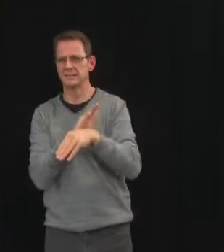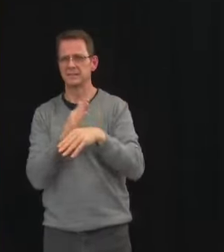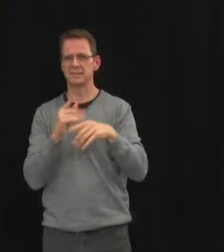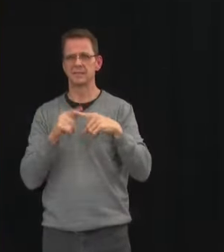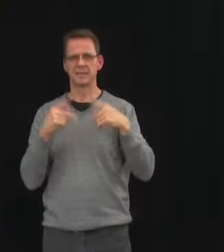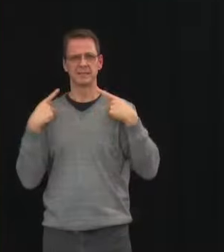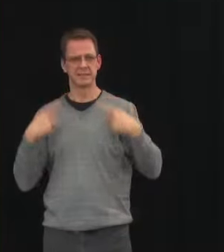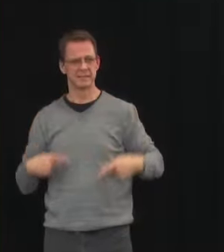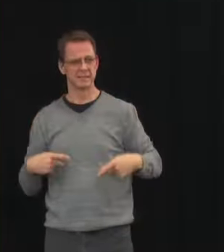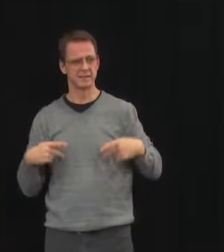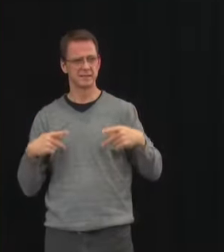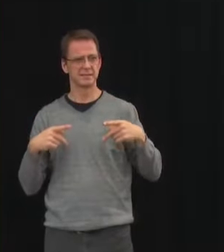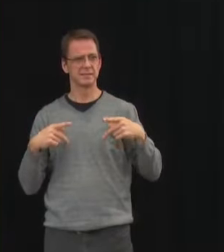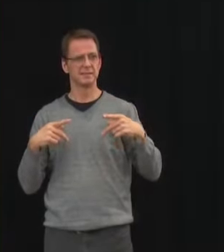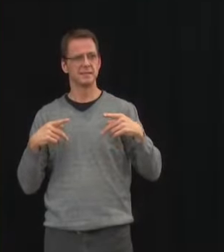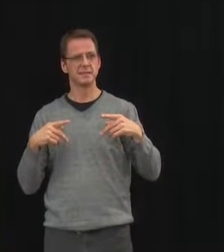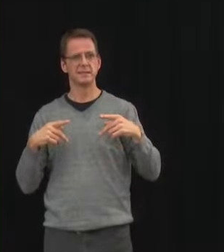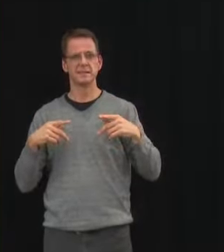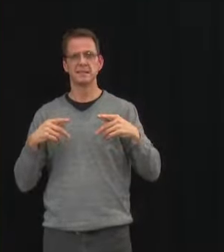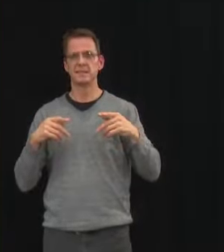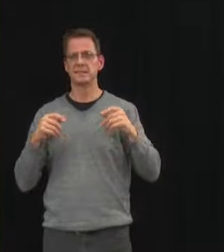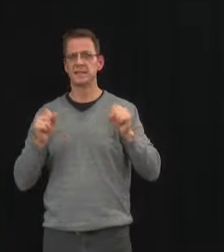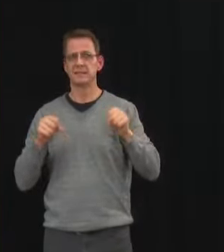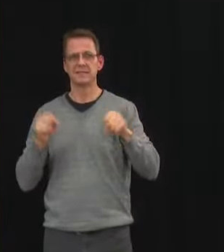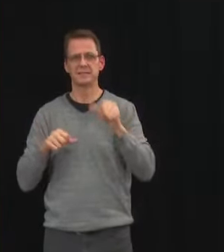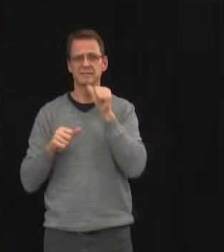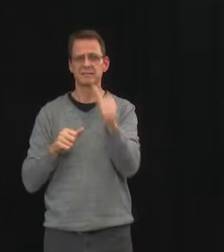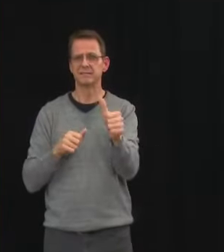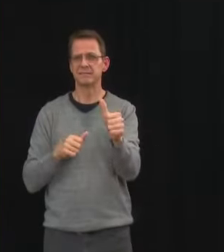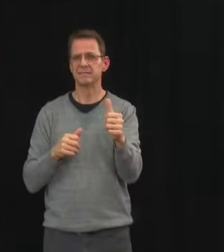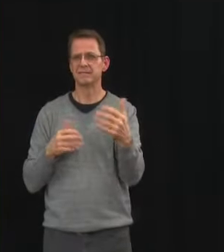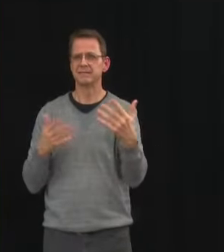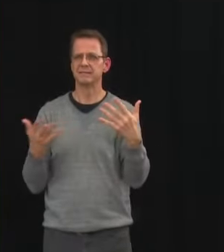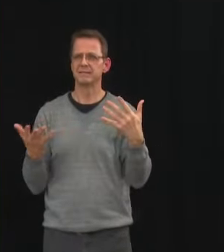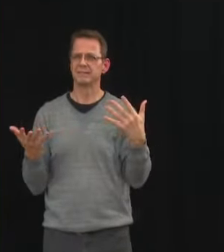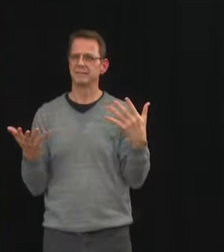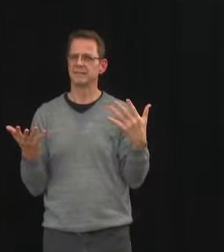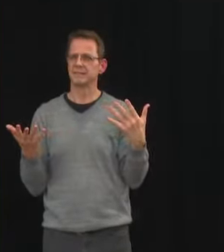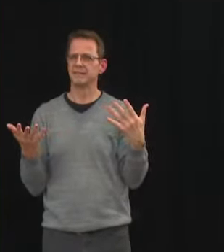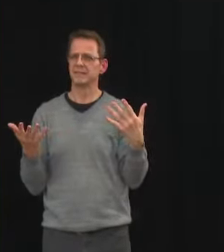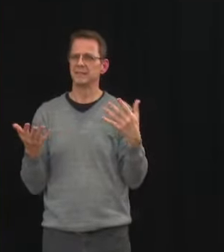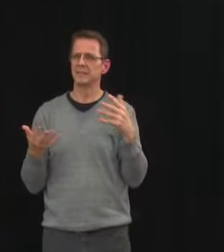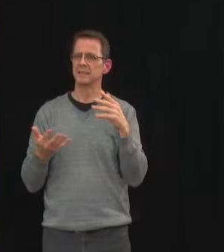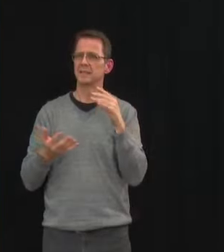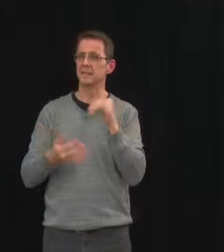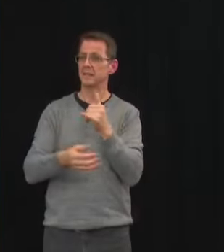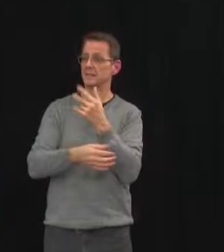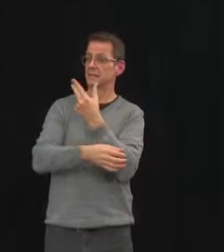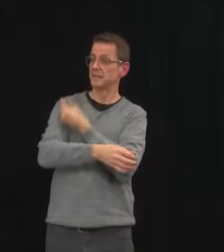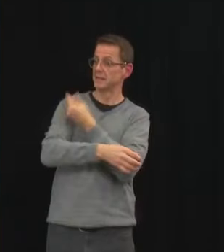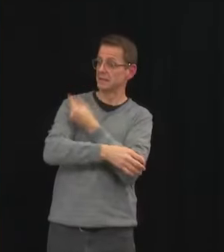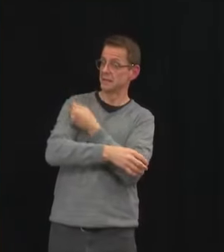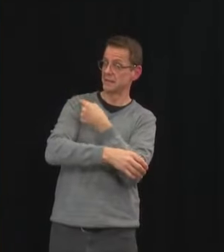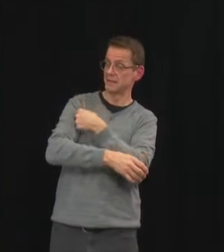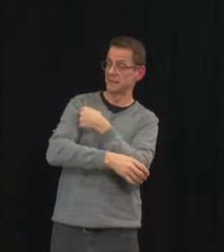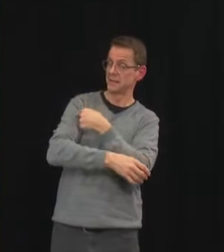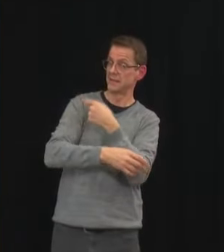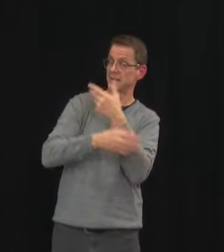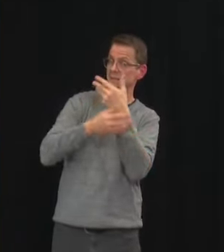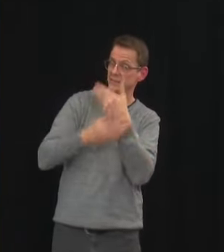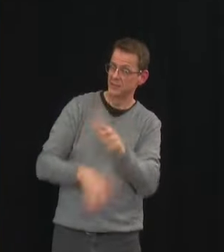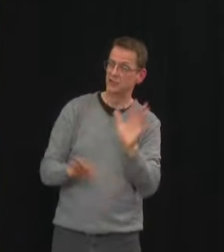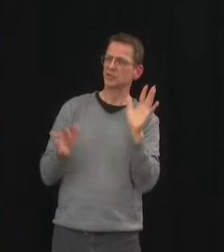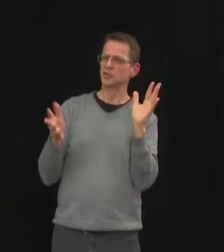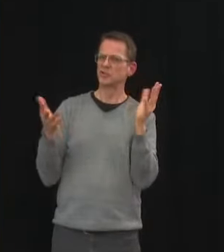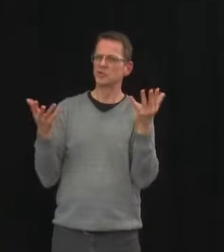both transmission and them catching the disease now they've been vaccinated is very unlikely so under what public health